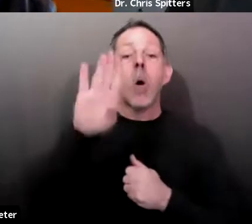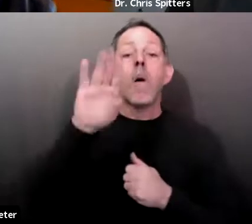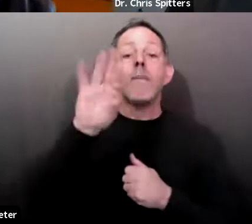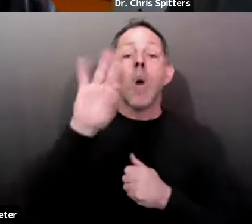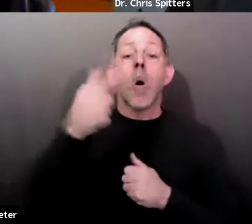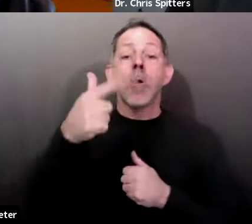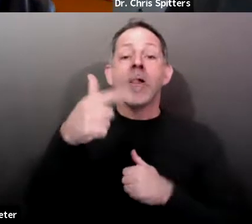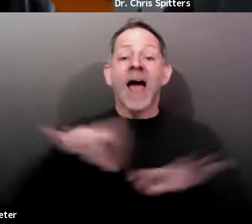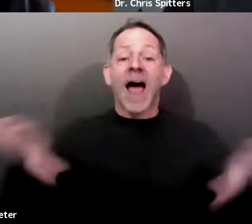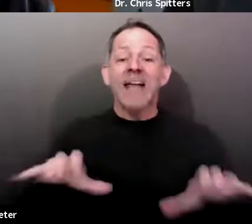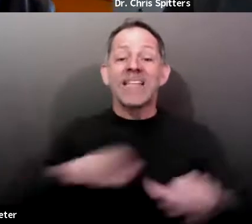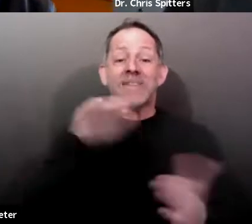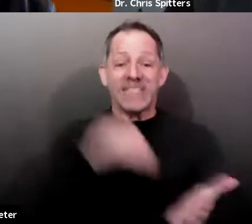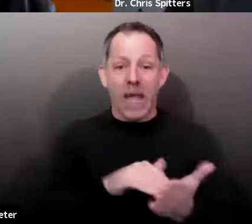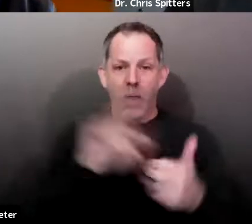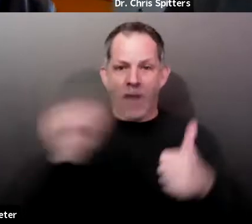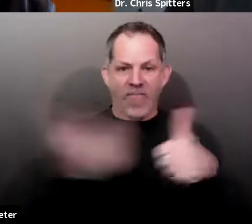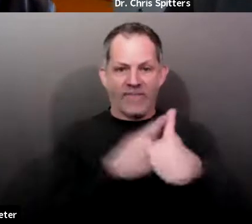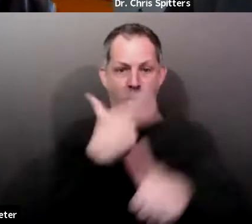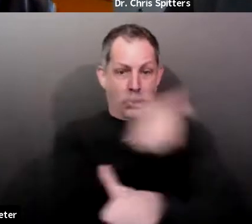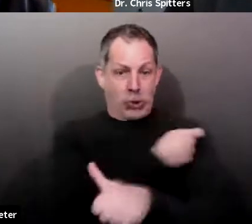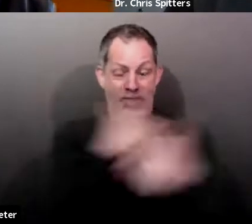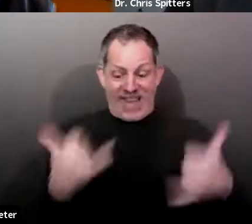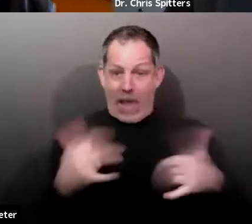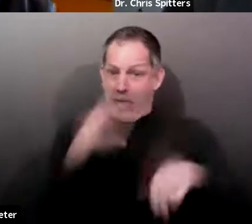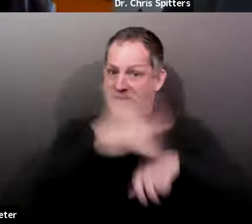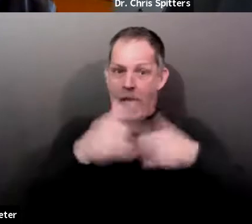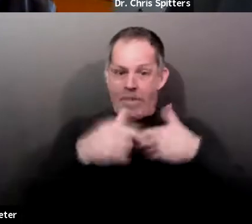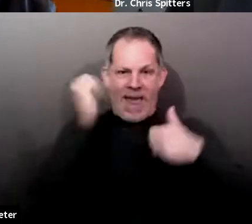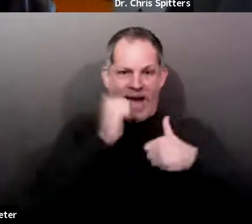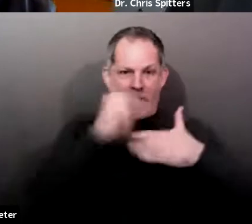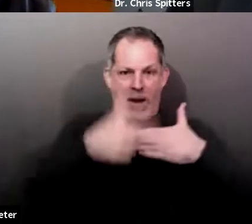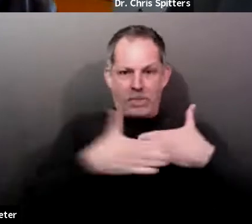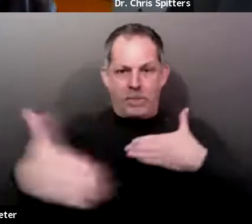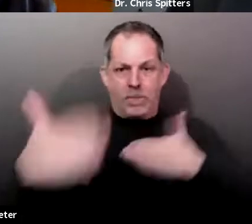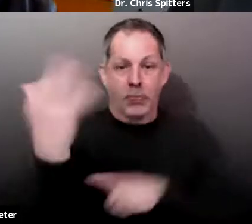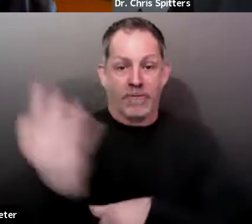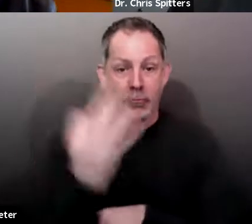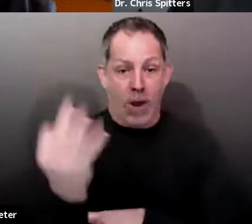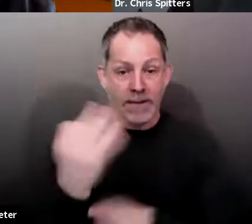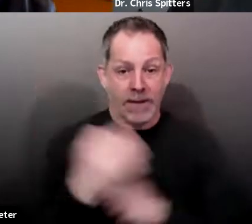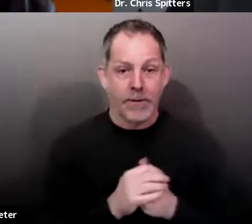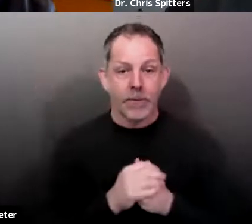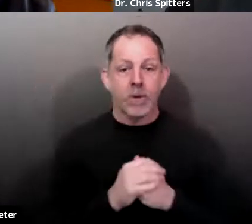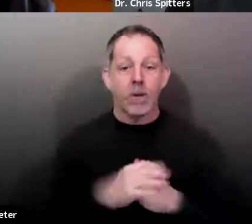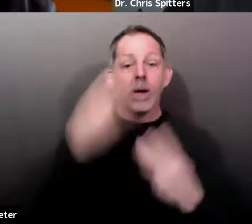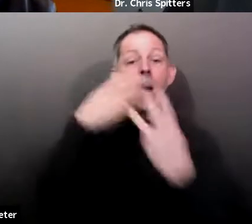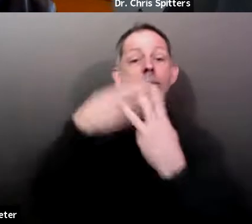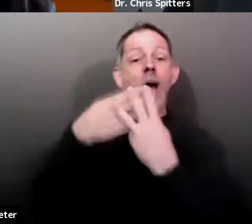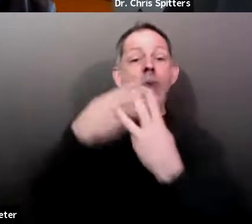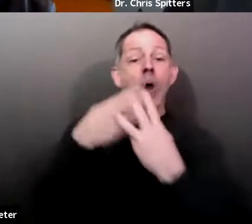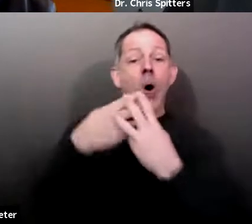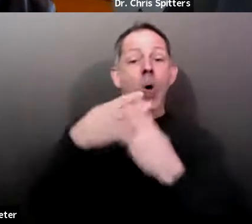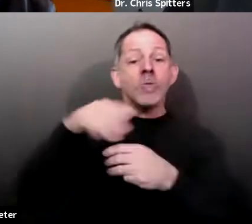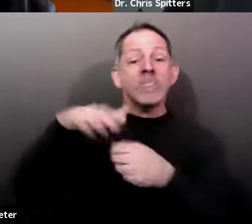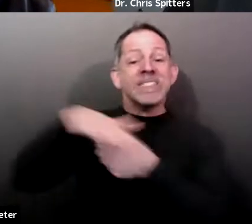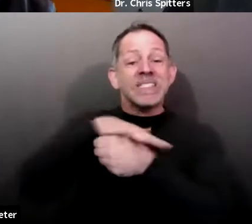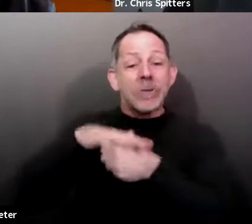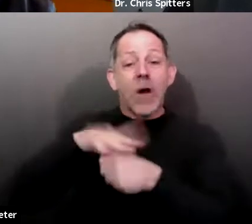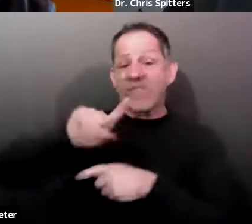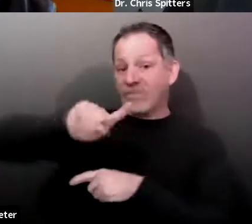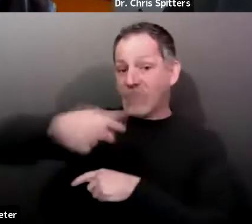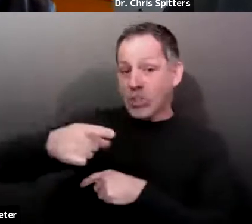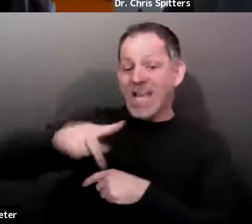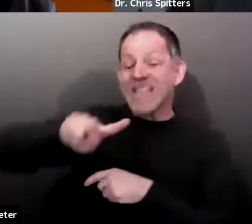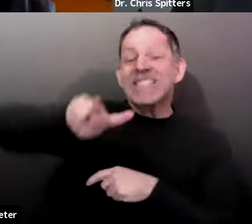Friday. And the Monroe site will be doing both first and second doses of Moderna today through Saturday.